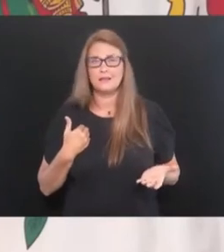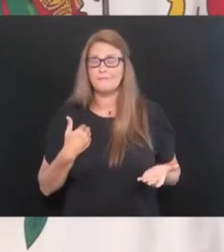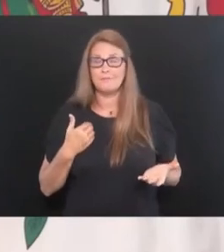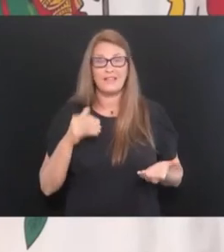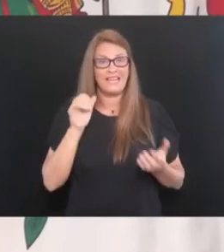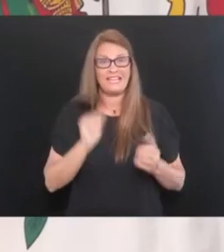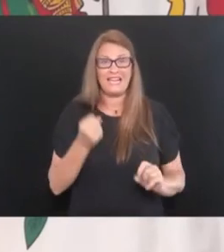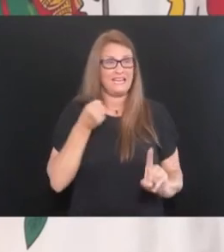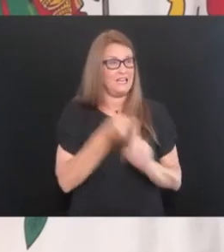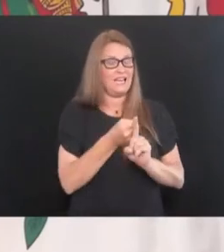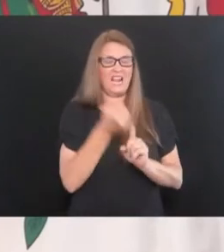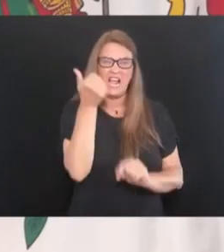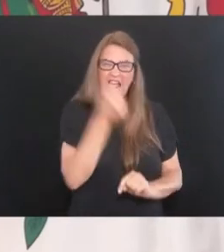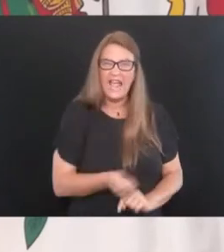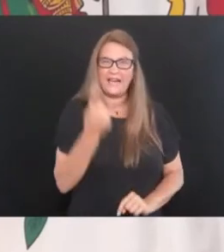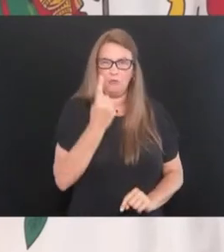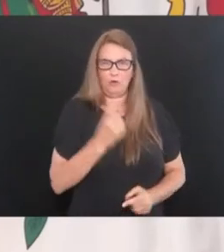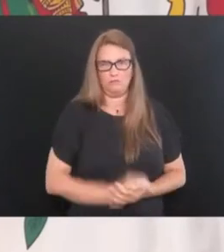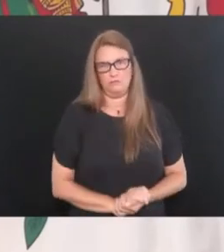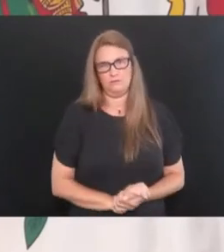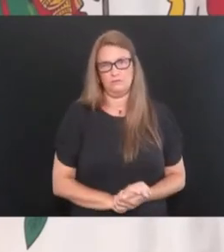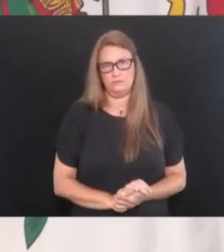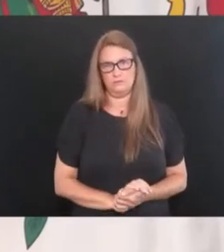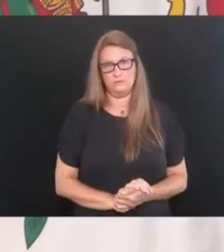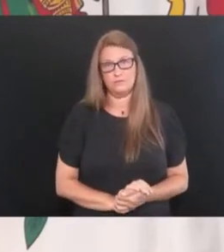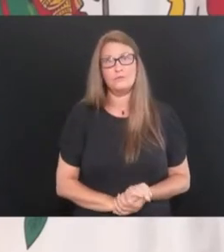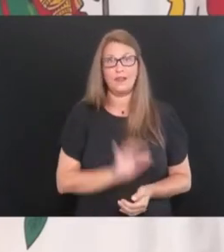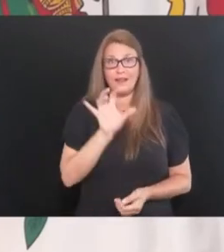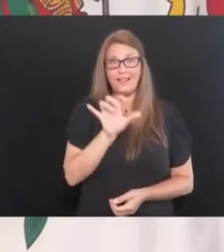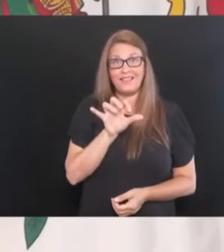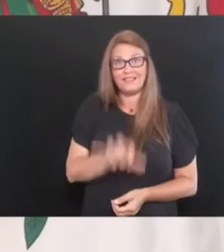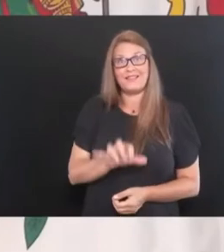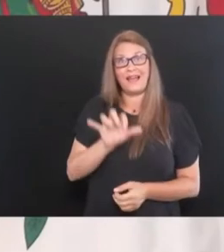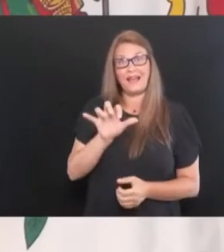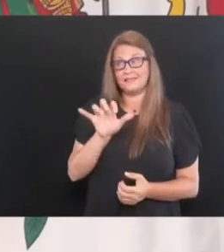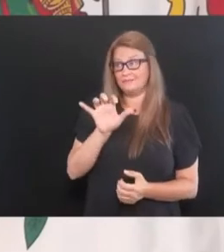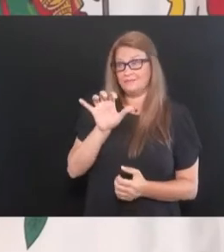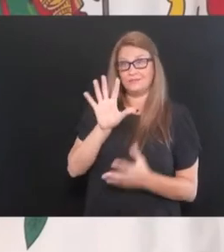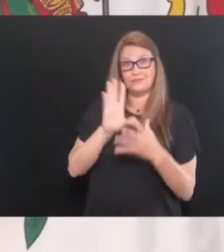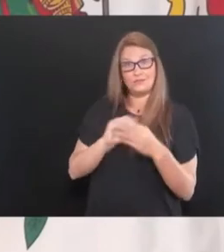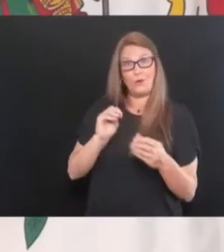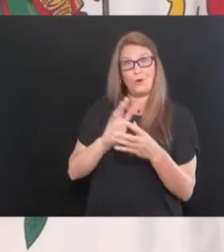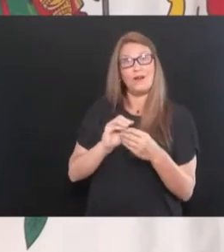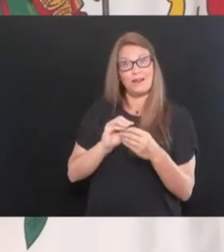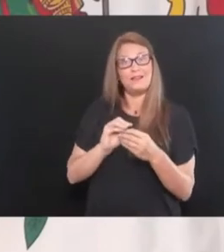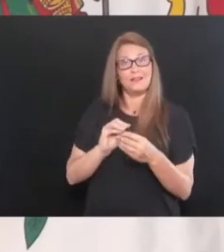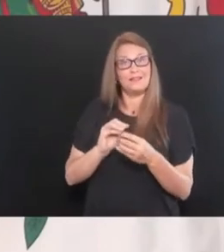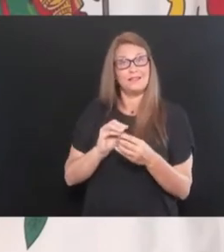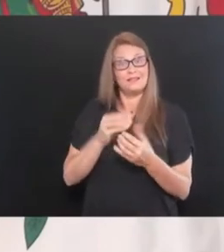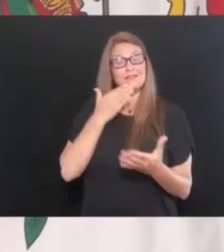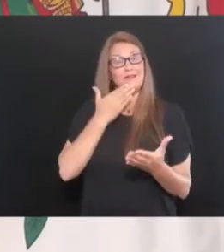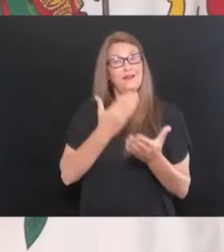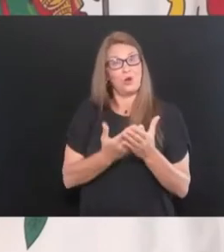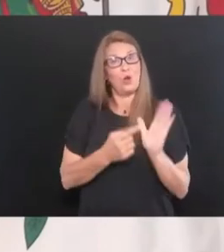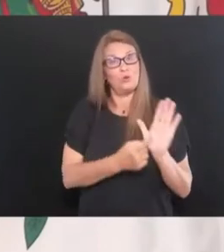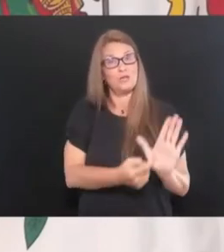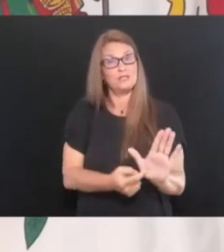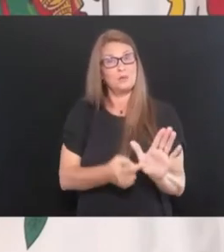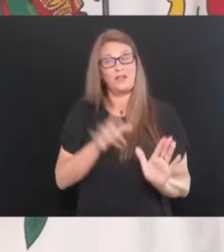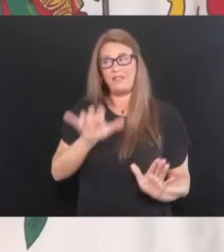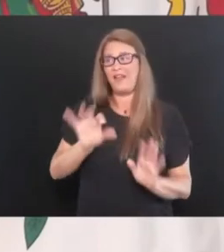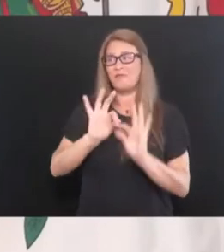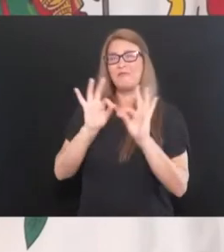can it not take us all down? And that's what this testimony is all about. And it's a family that has